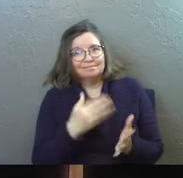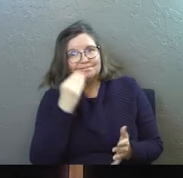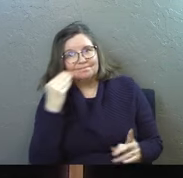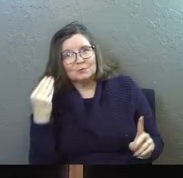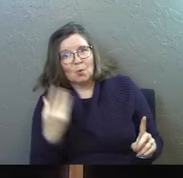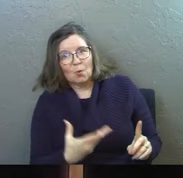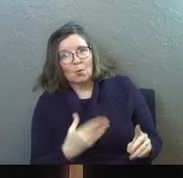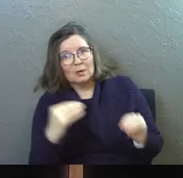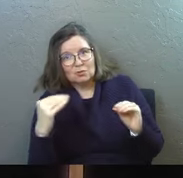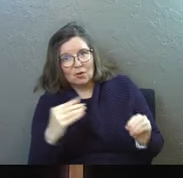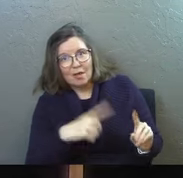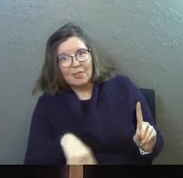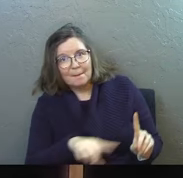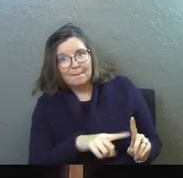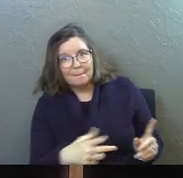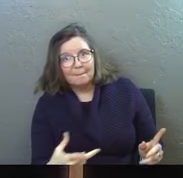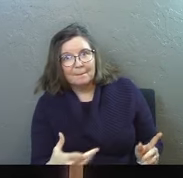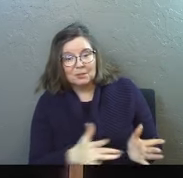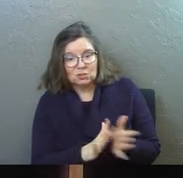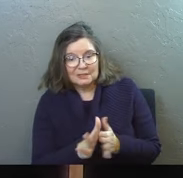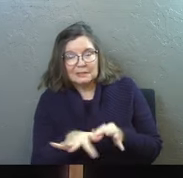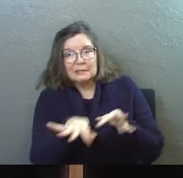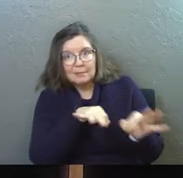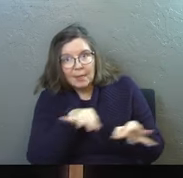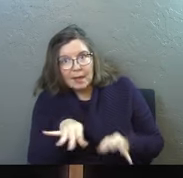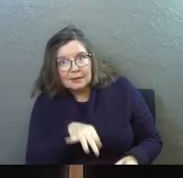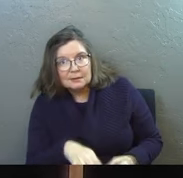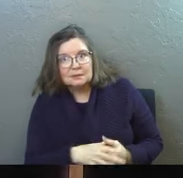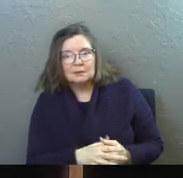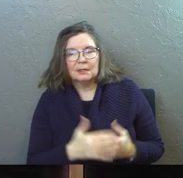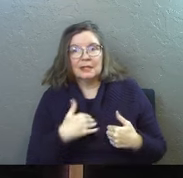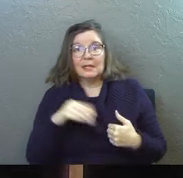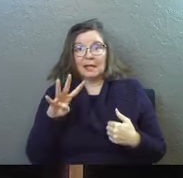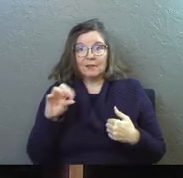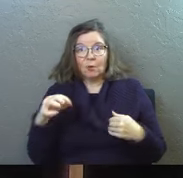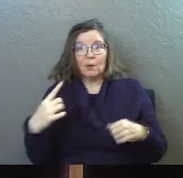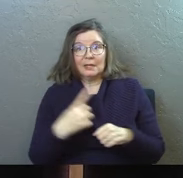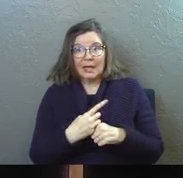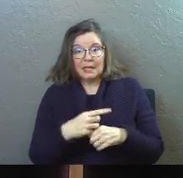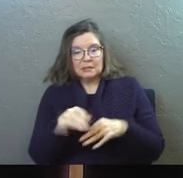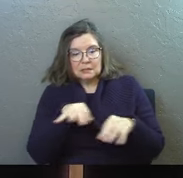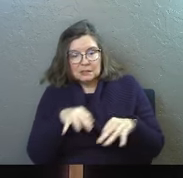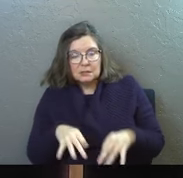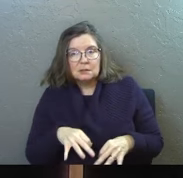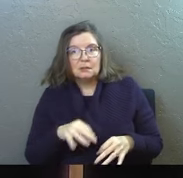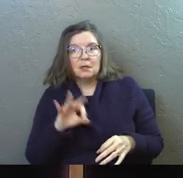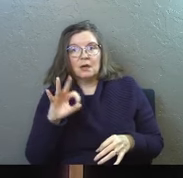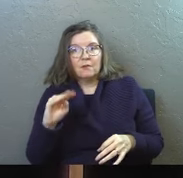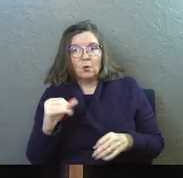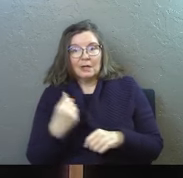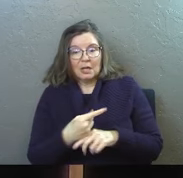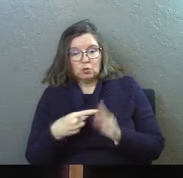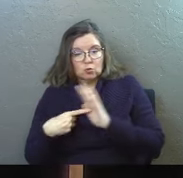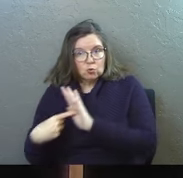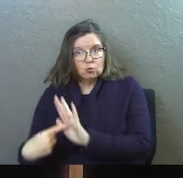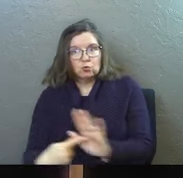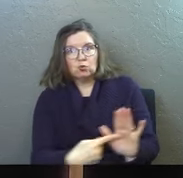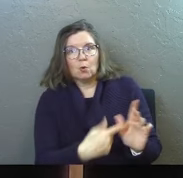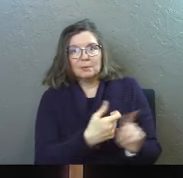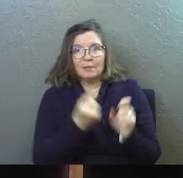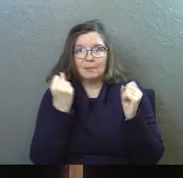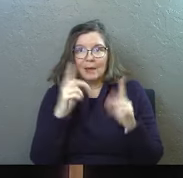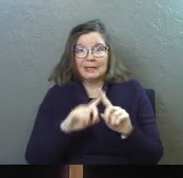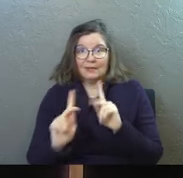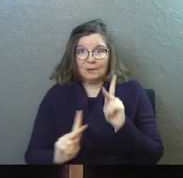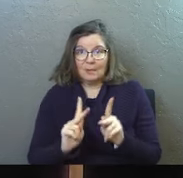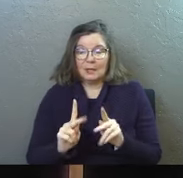Because Jesus taught them. Jesus explained. He had 40 days to do it. And had 40 days to show himself to a lot of different people.